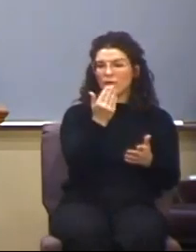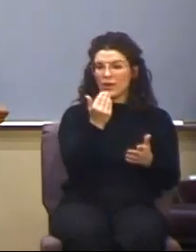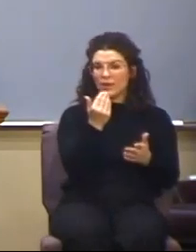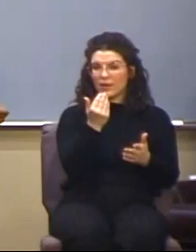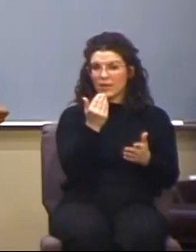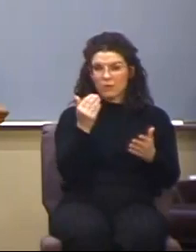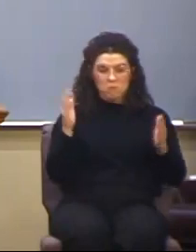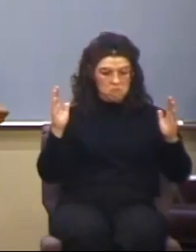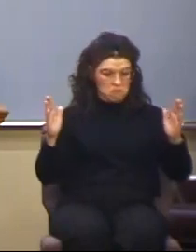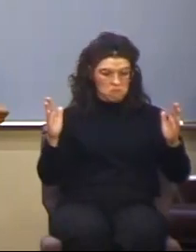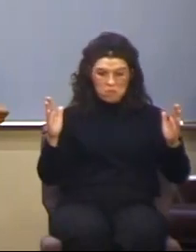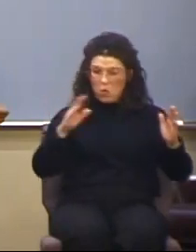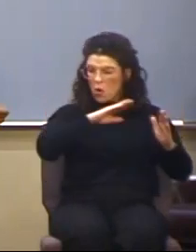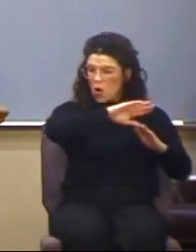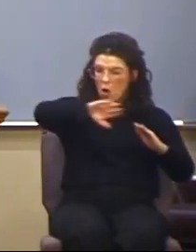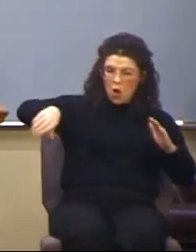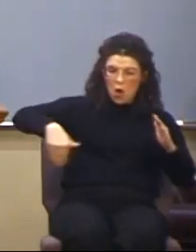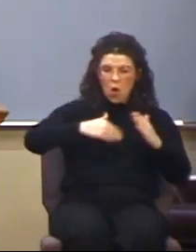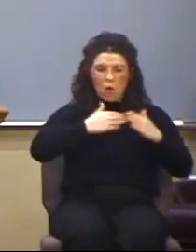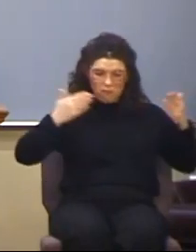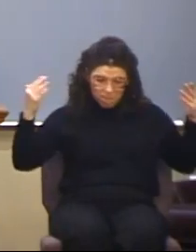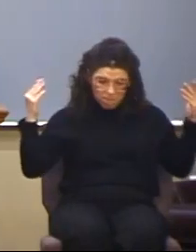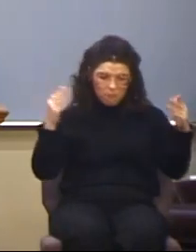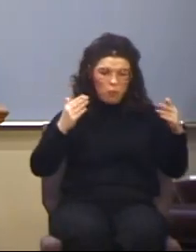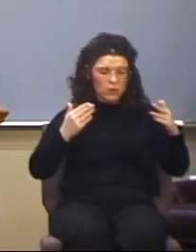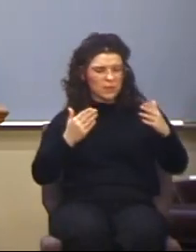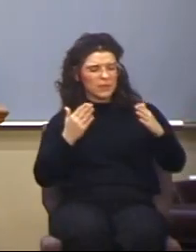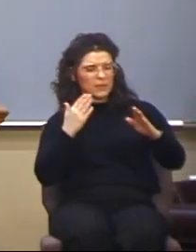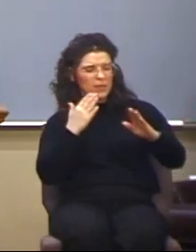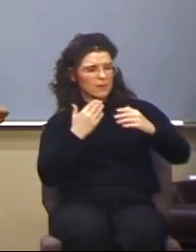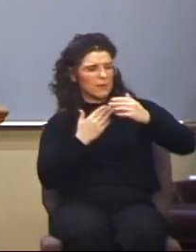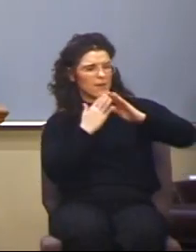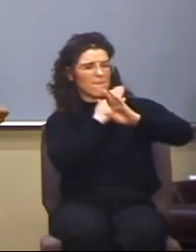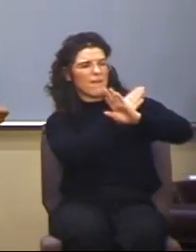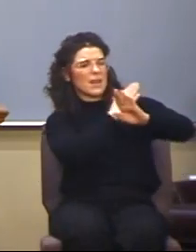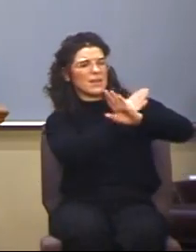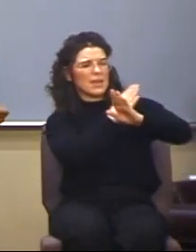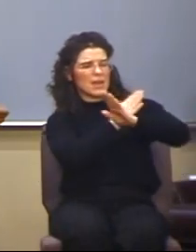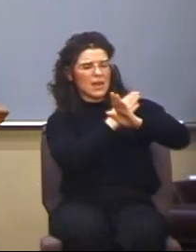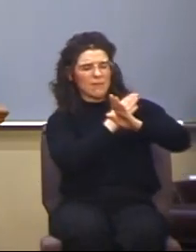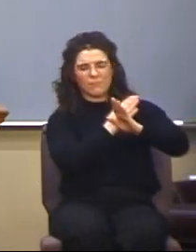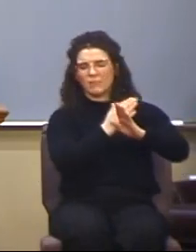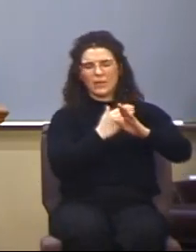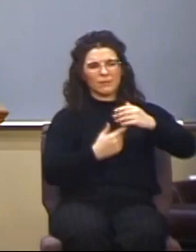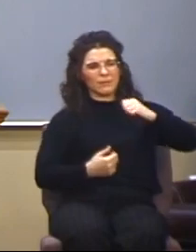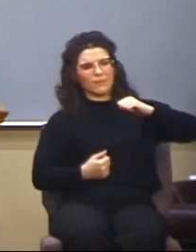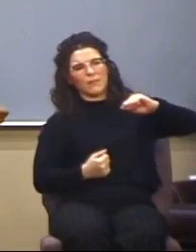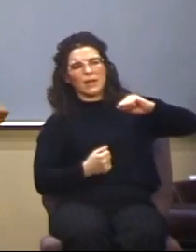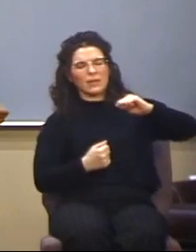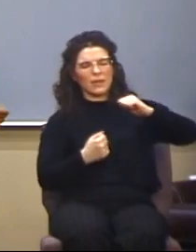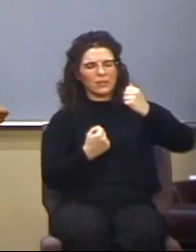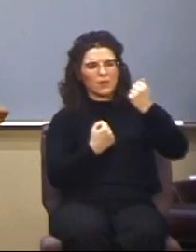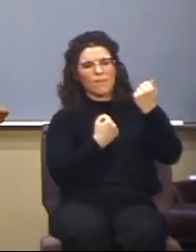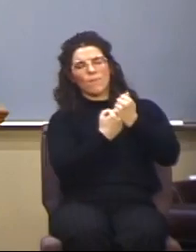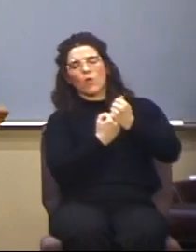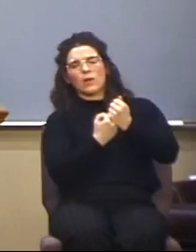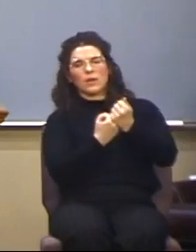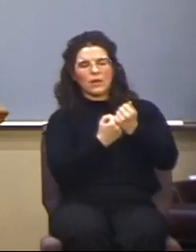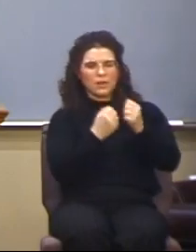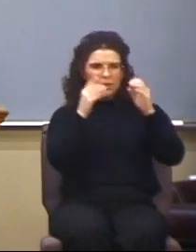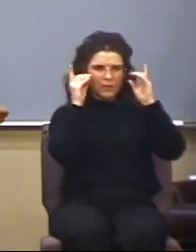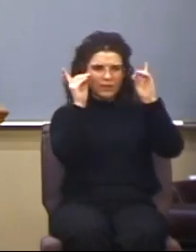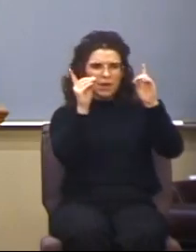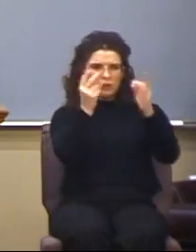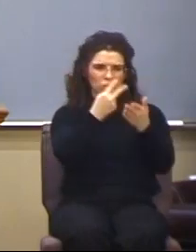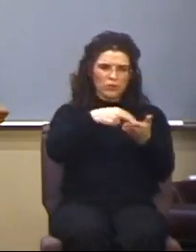defending the doctrine of resurrection, and, just as importantly, defending the resurrection of